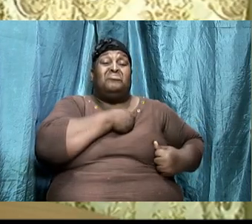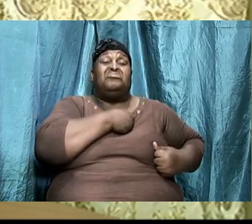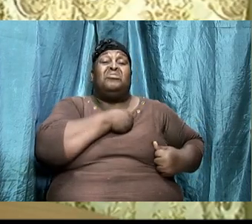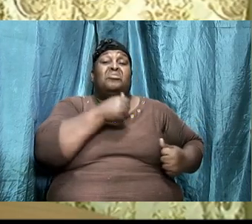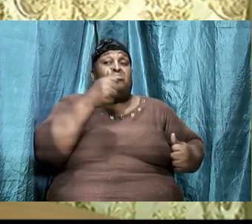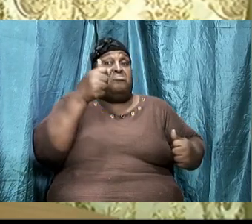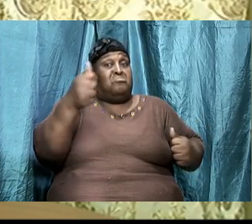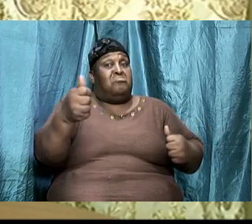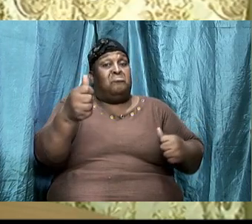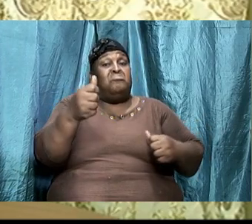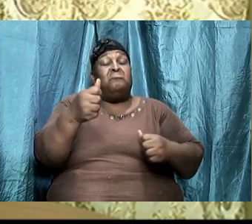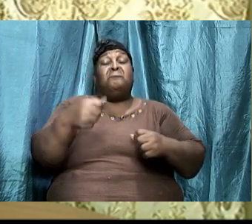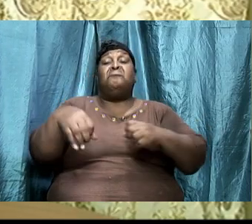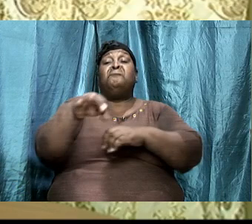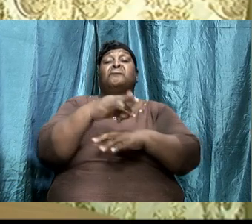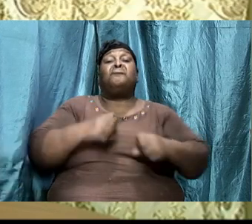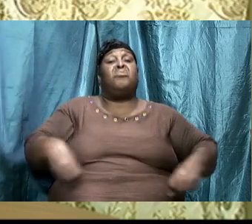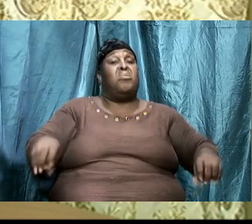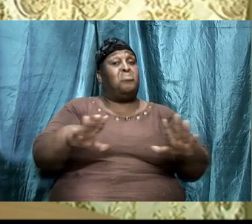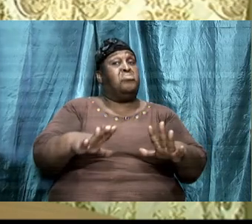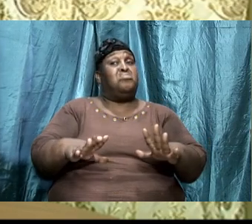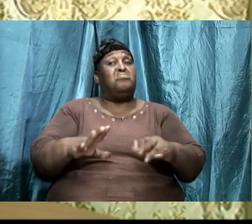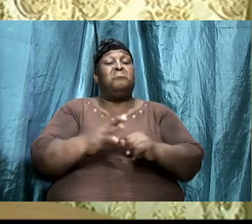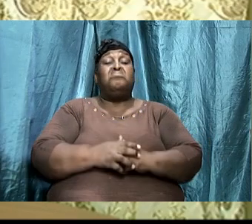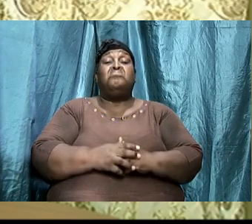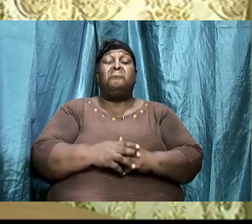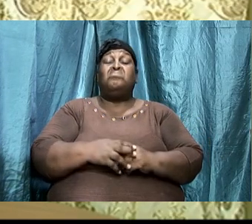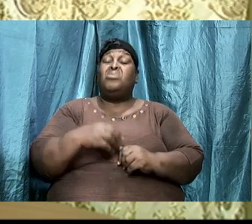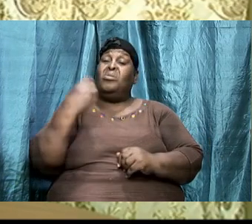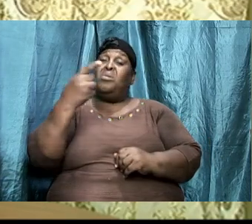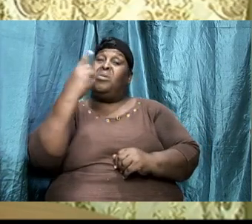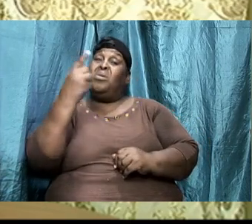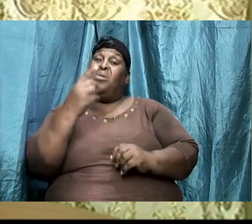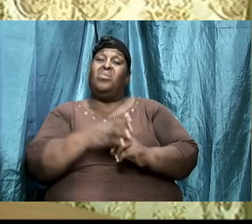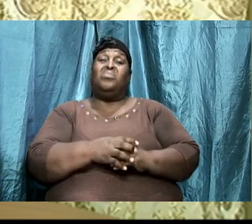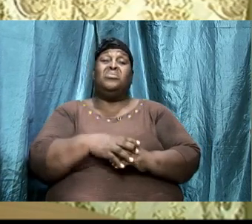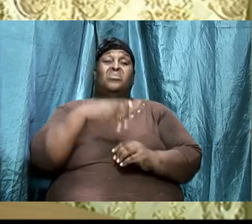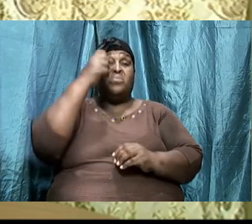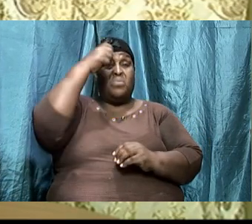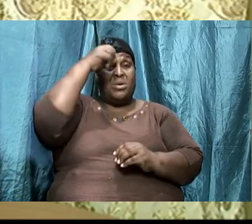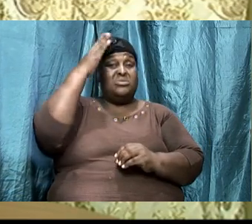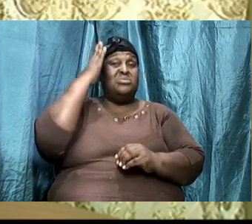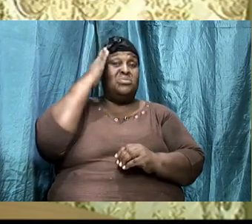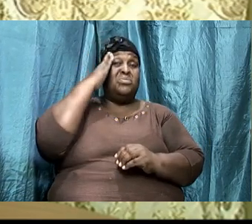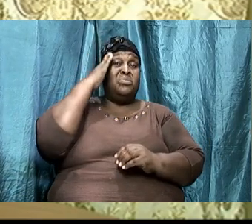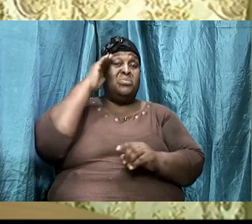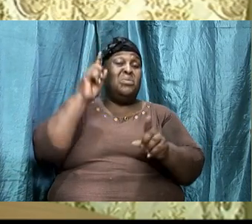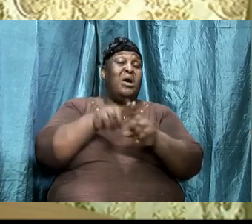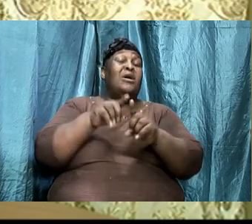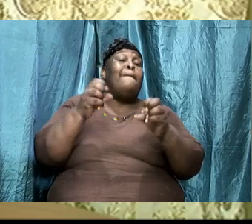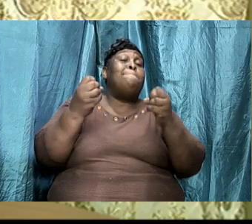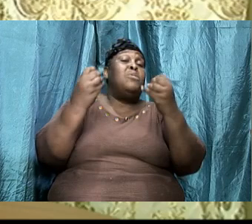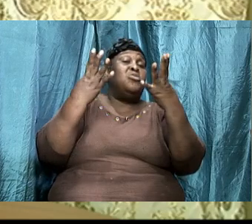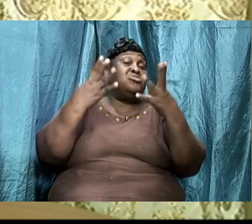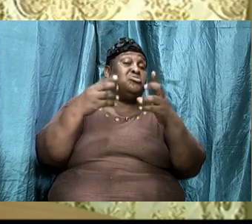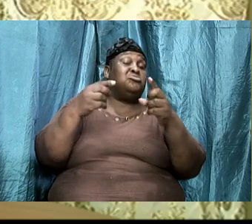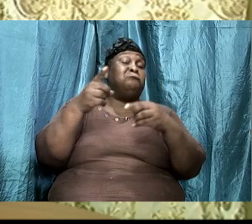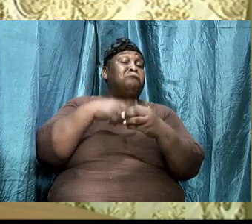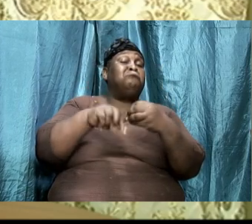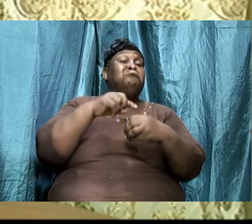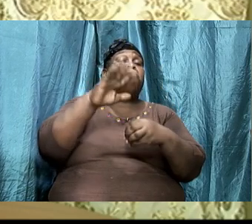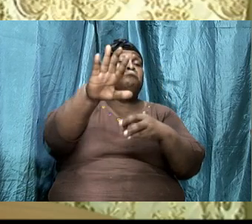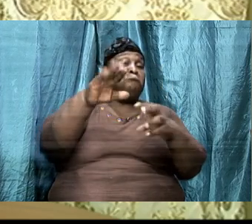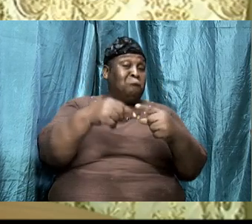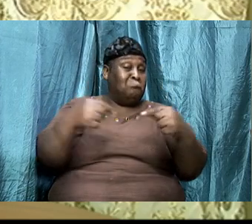are in a guerrilla type warfare. You know, it is always wise to know as much as possible about your enemy